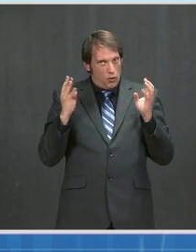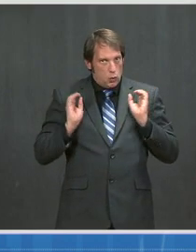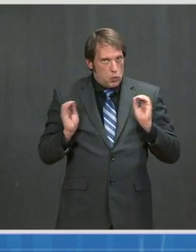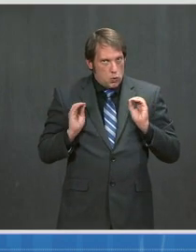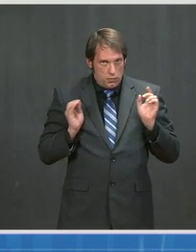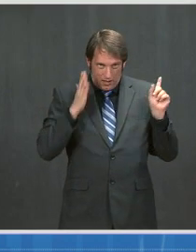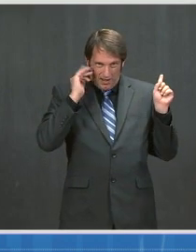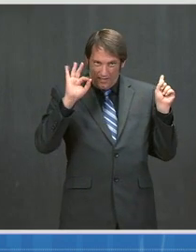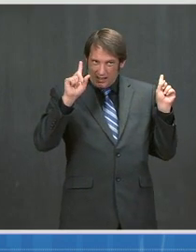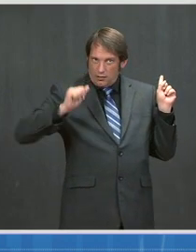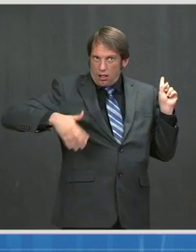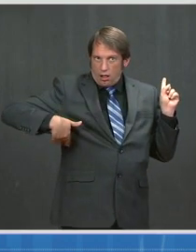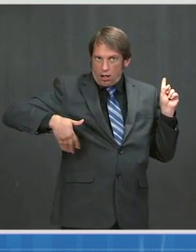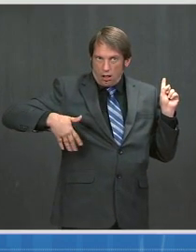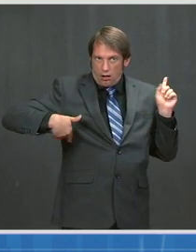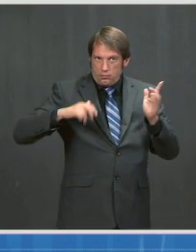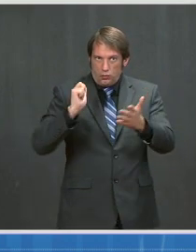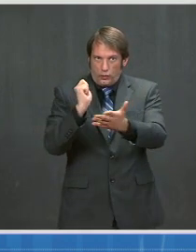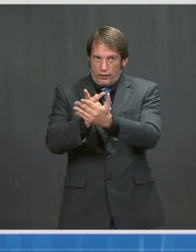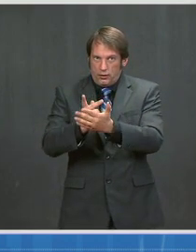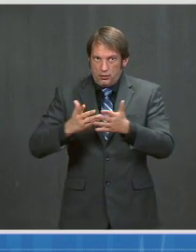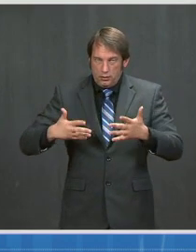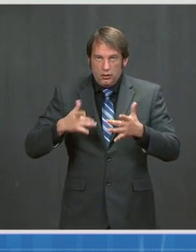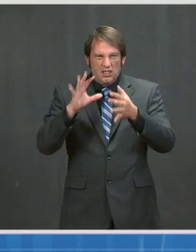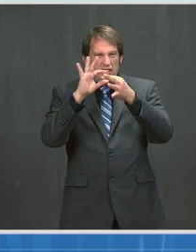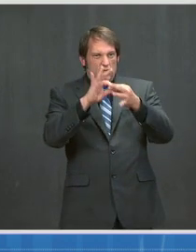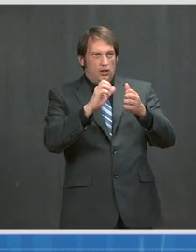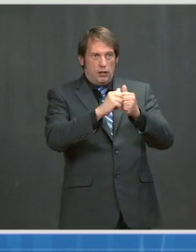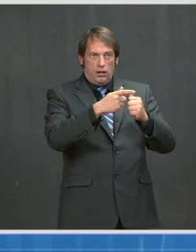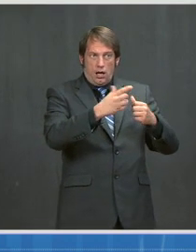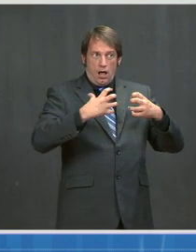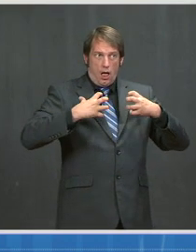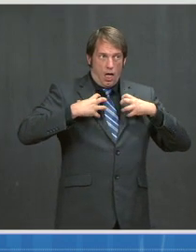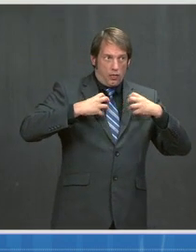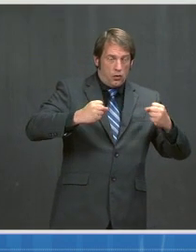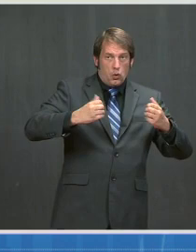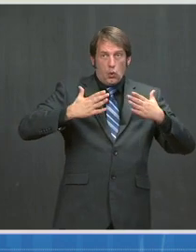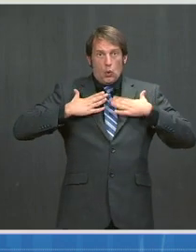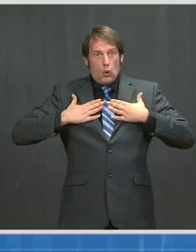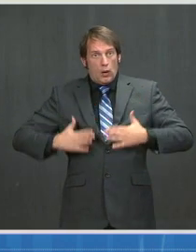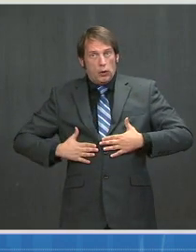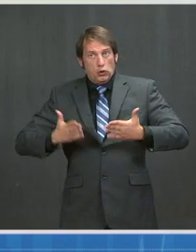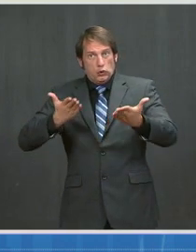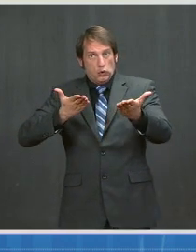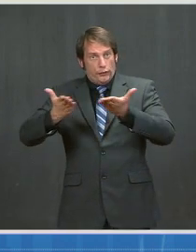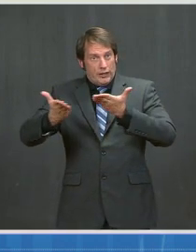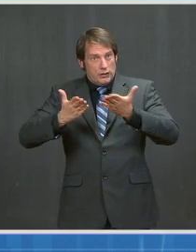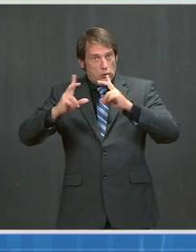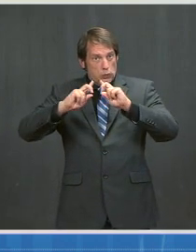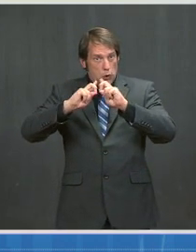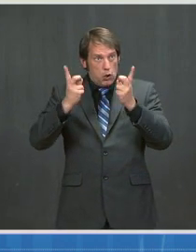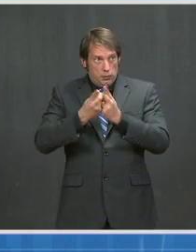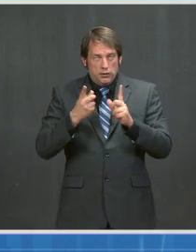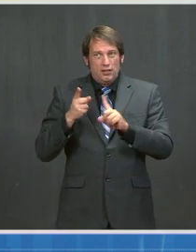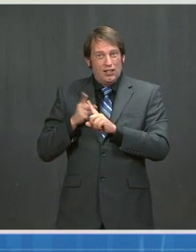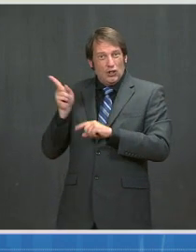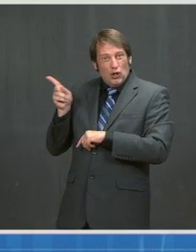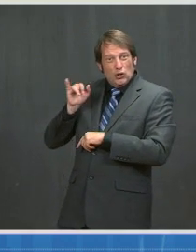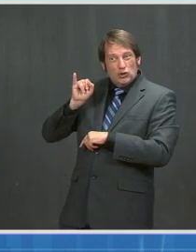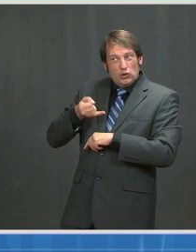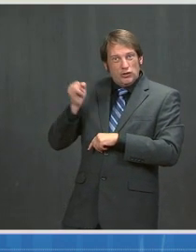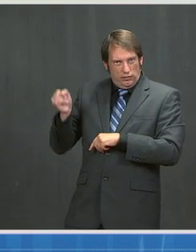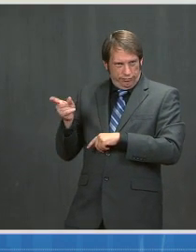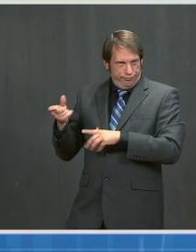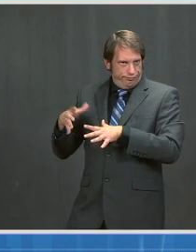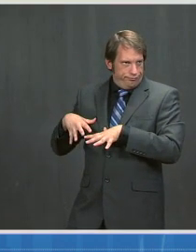Department, Johnson & Johnson has taken complete control of the plant in question. And as